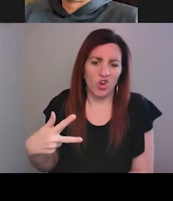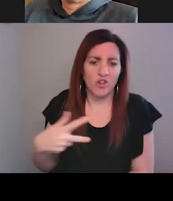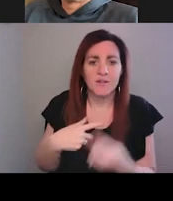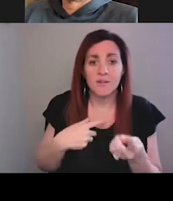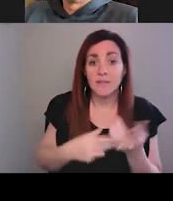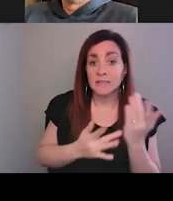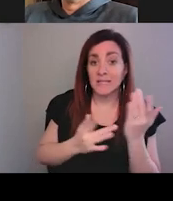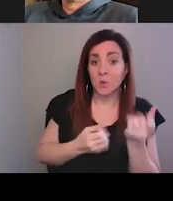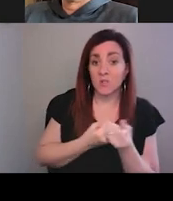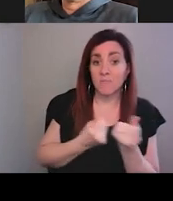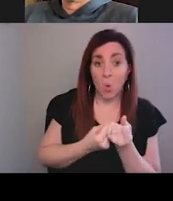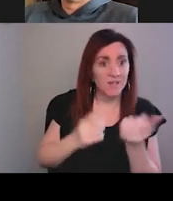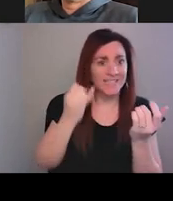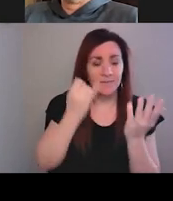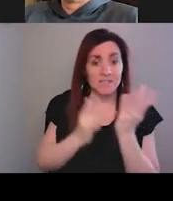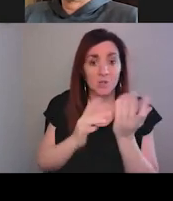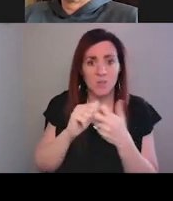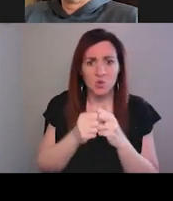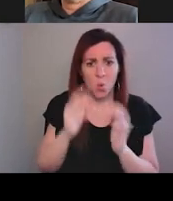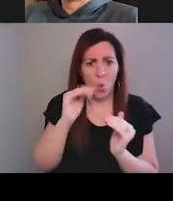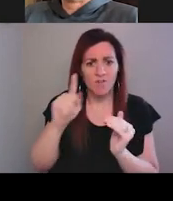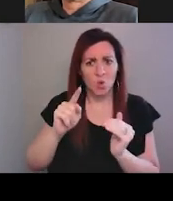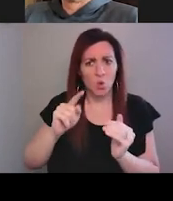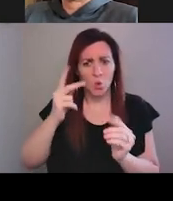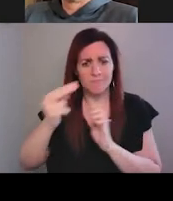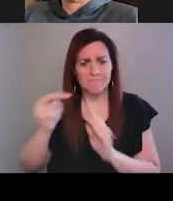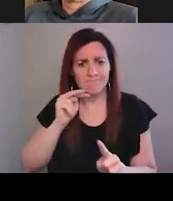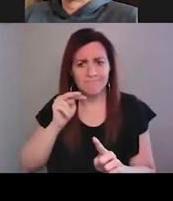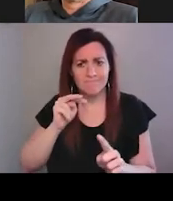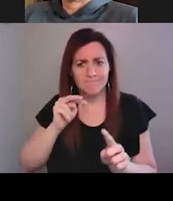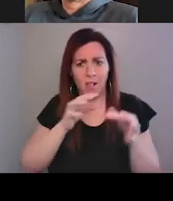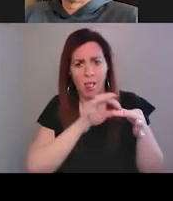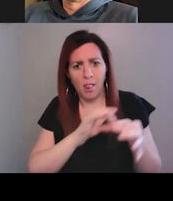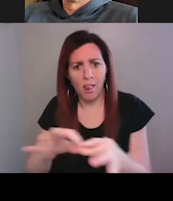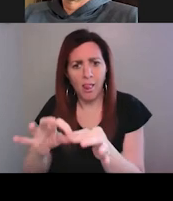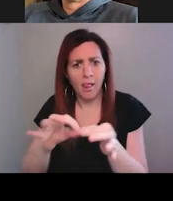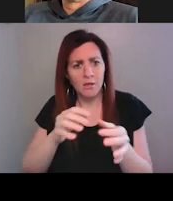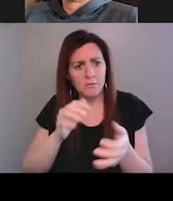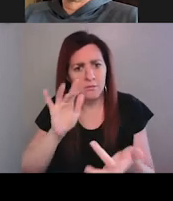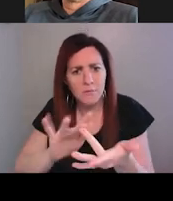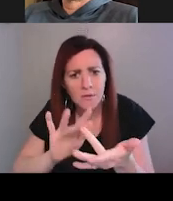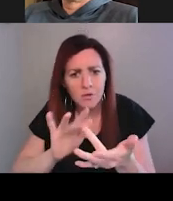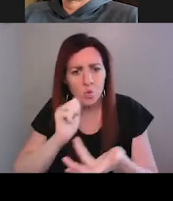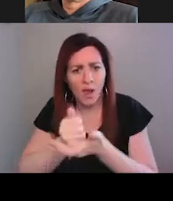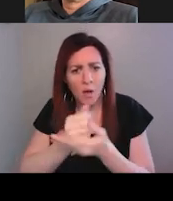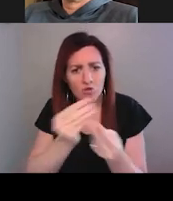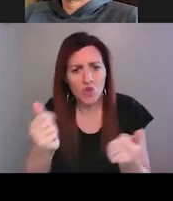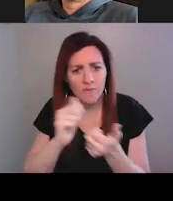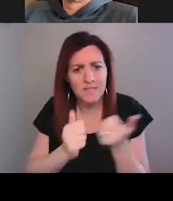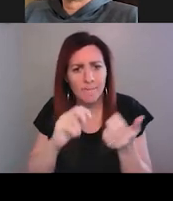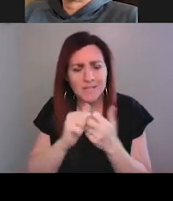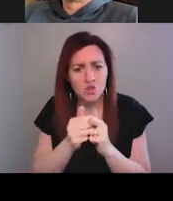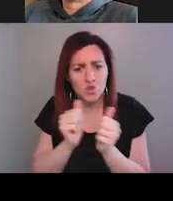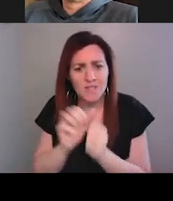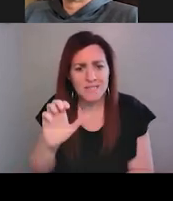have technical issues, hopefully you view your Medicaid agency as a conduit to being able to help resolve some of those issues with CMS,